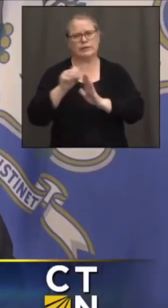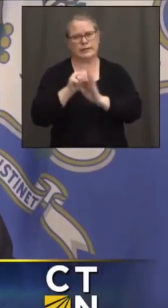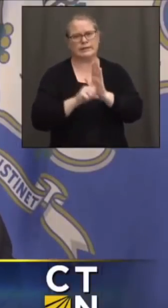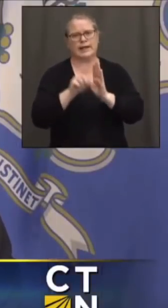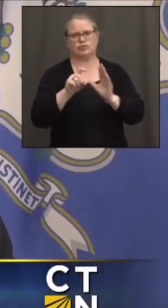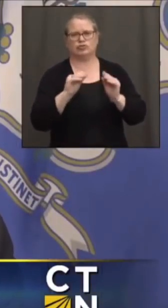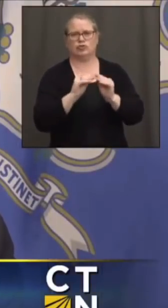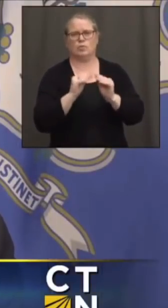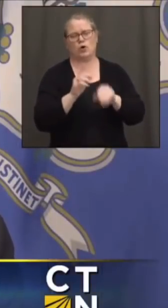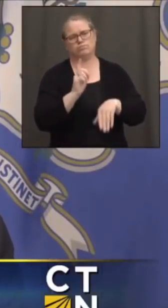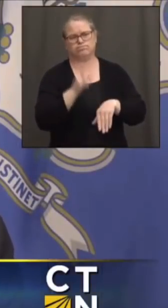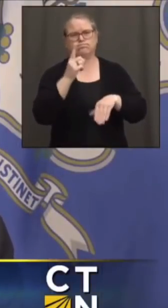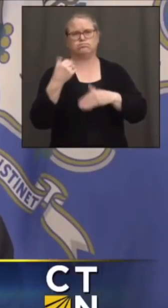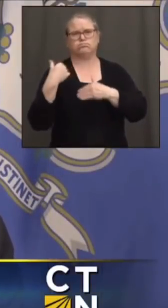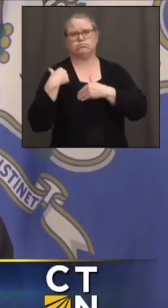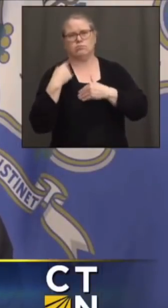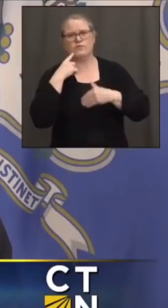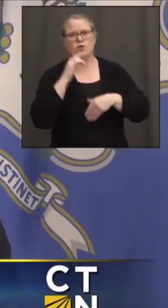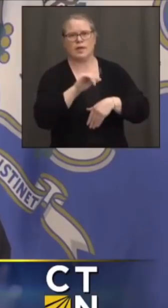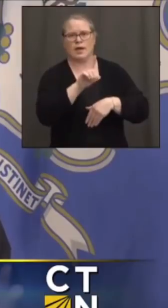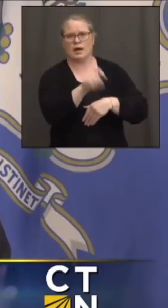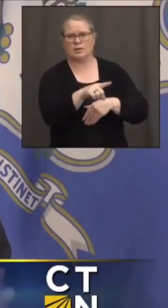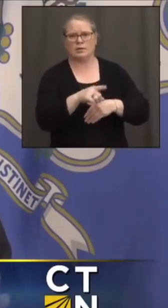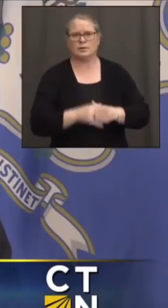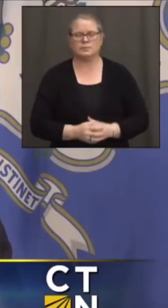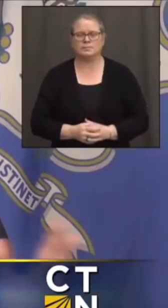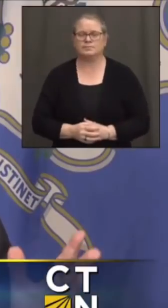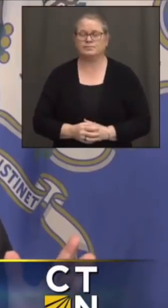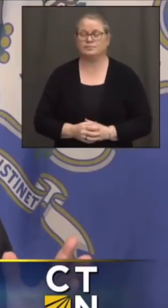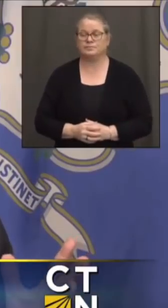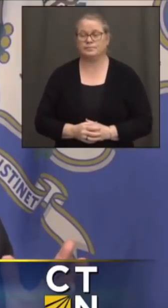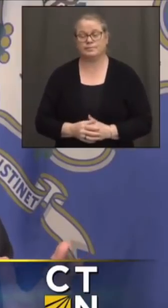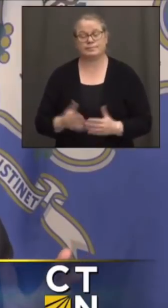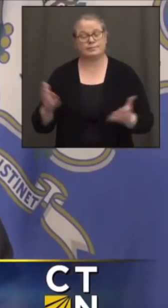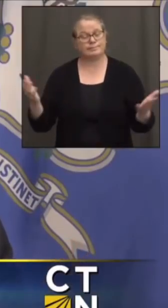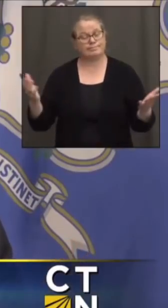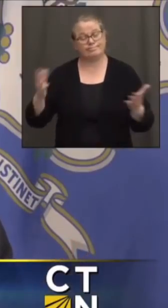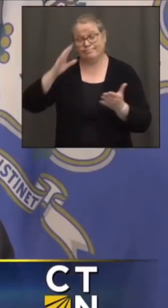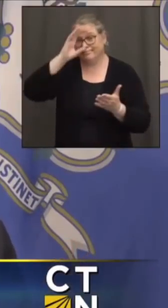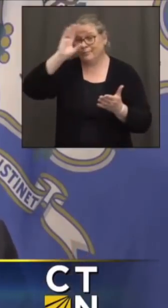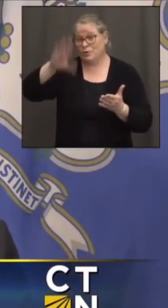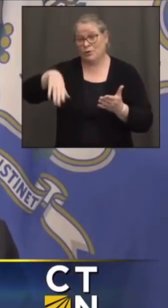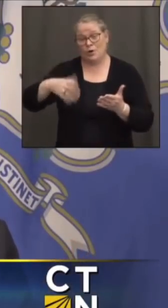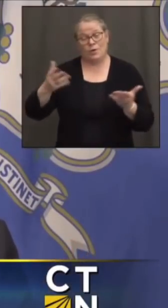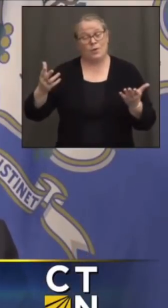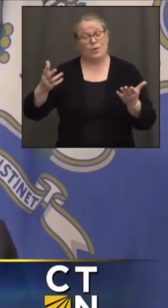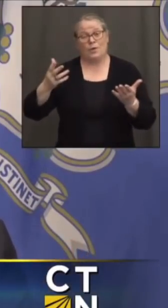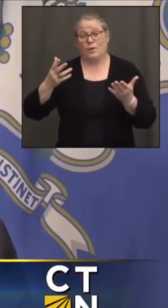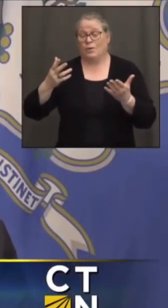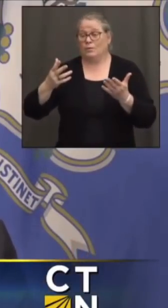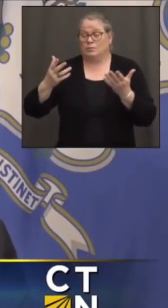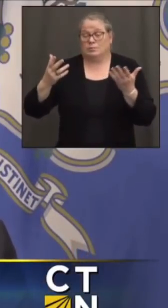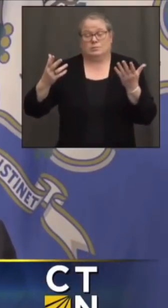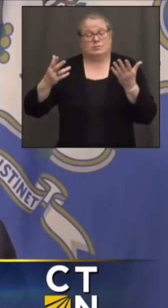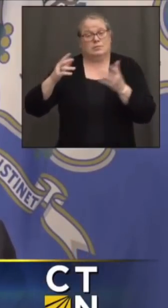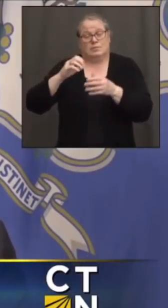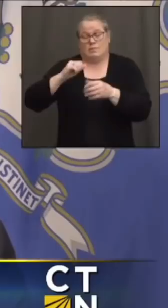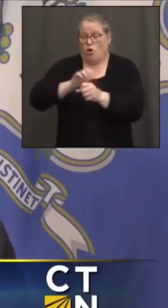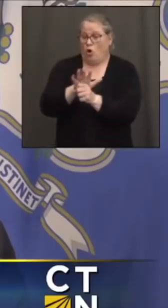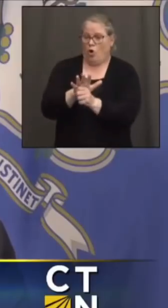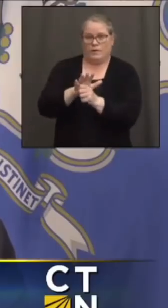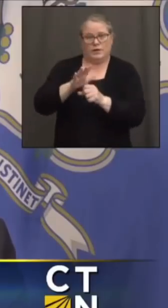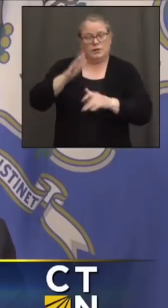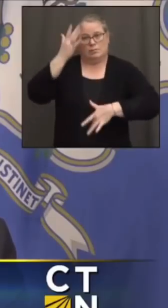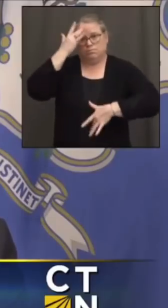Look, as you know, we were hit hard, along with all the other states and nursing homes in our